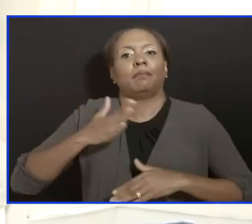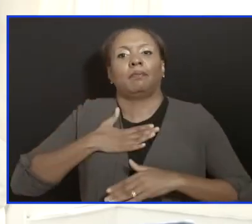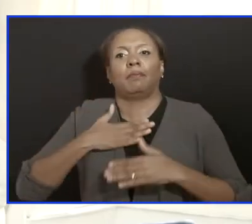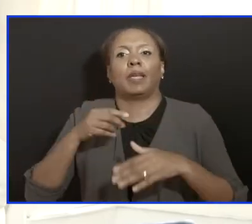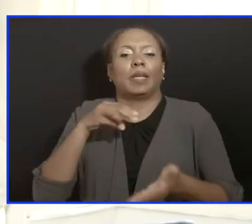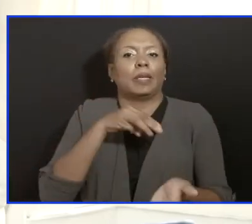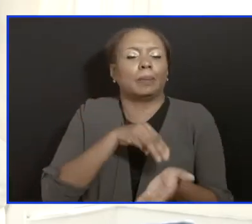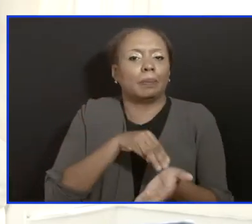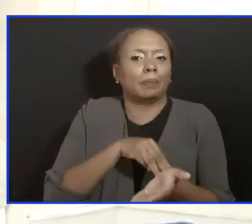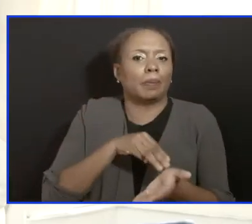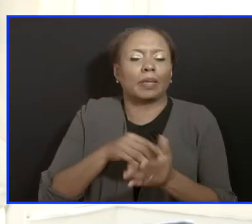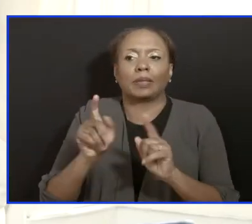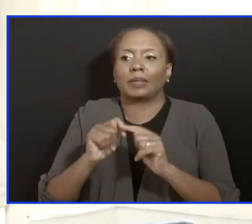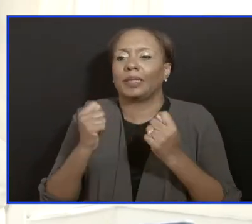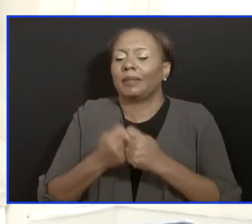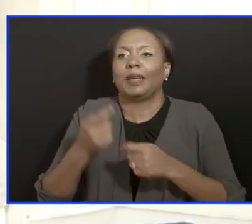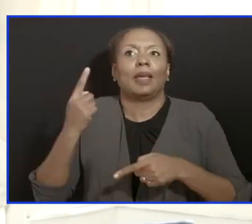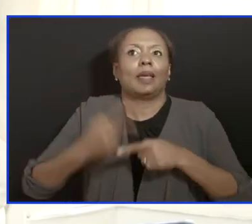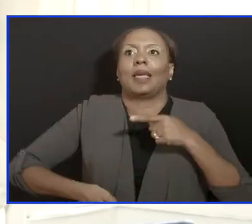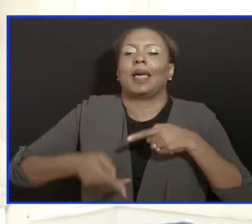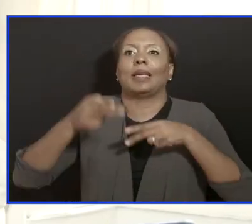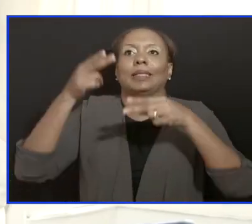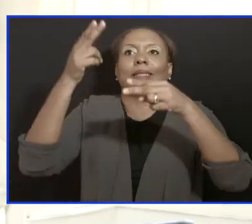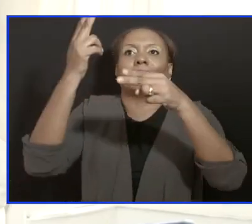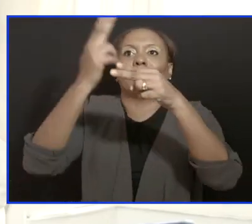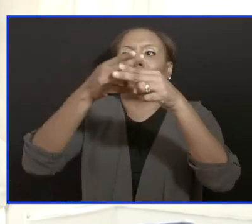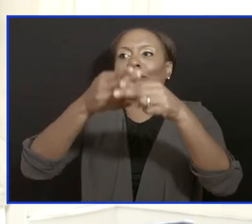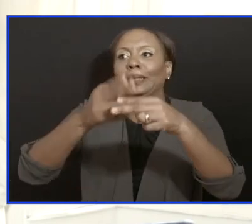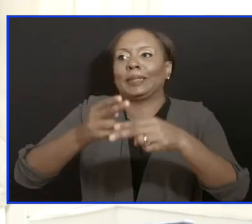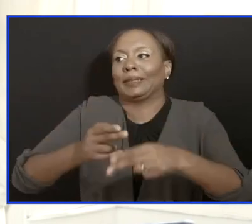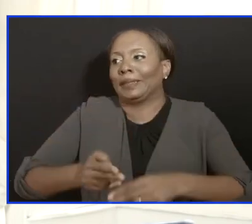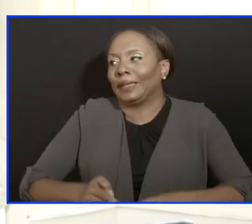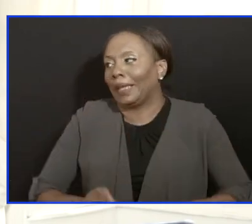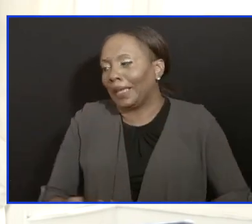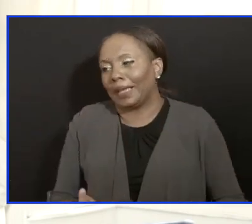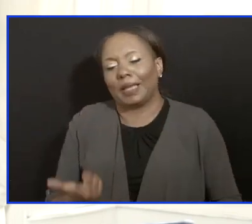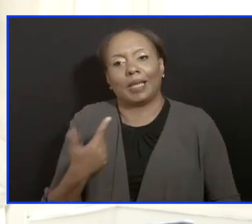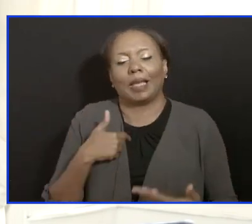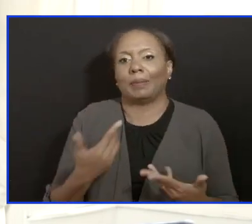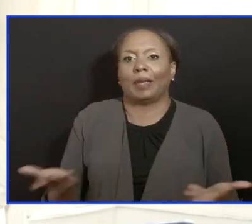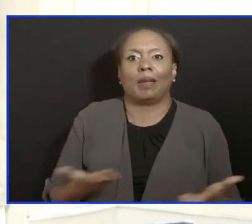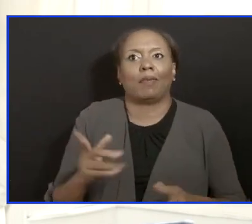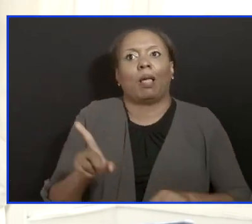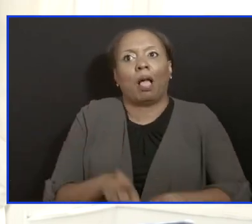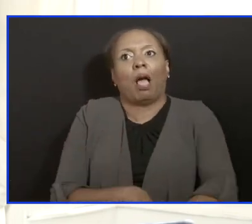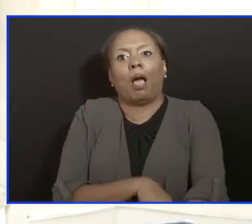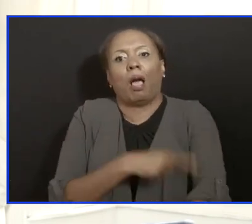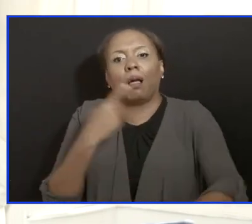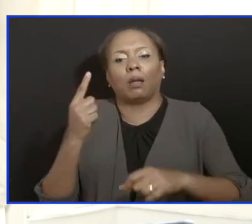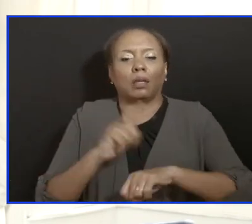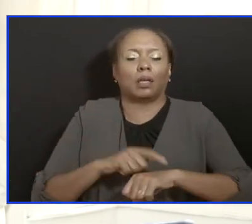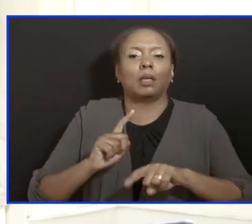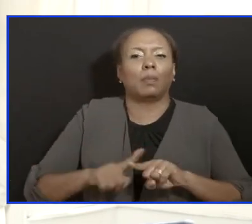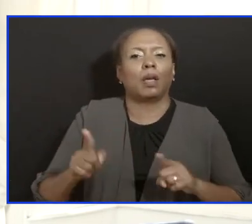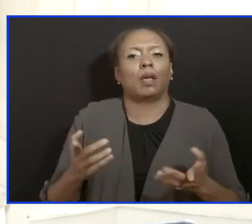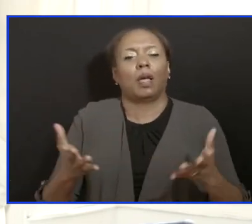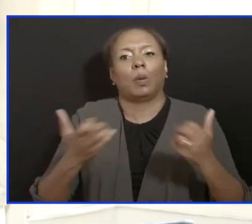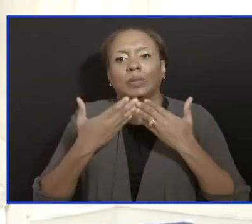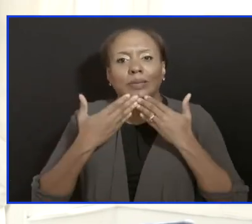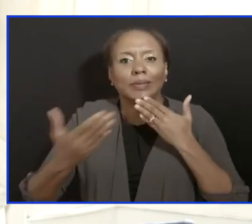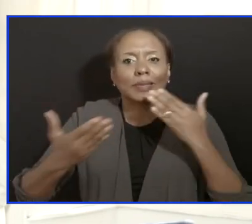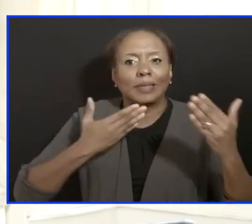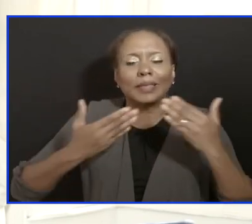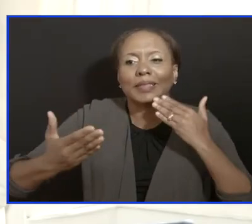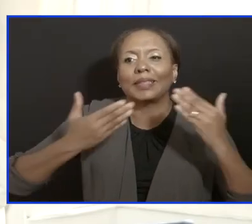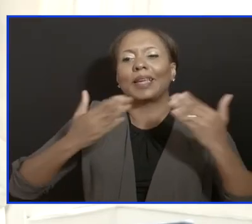can't call all of your names because I probably would be here until the evening calling them. But I just wanted to give you, while I'm on this, a great